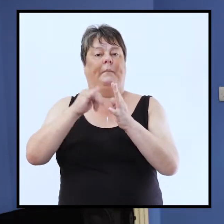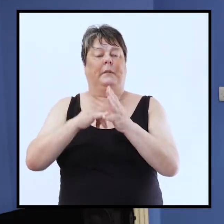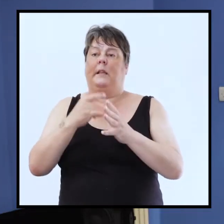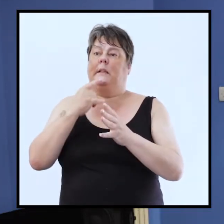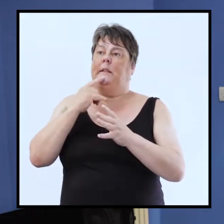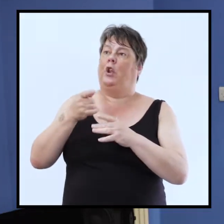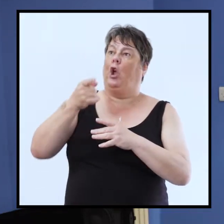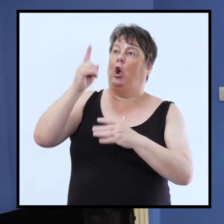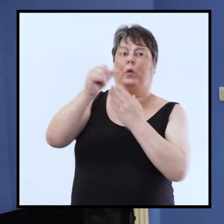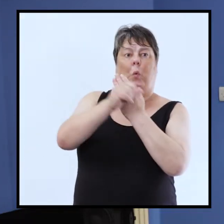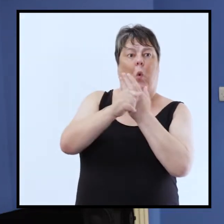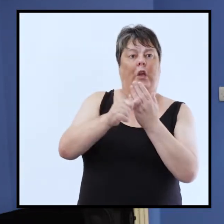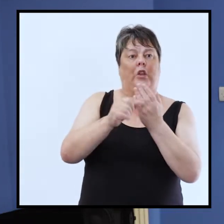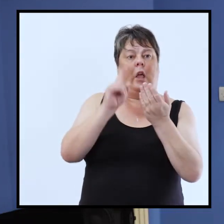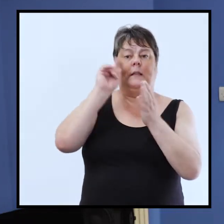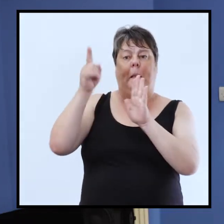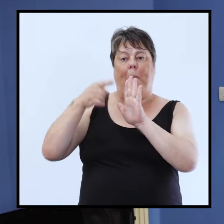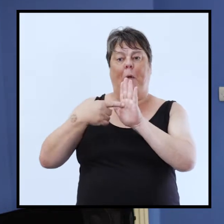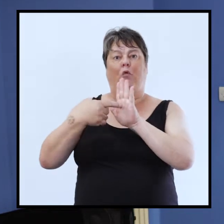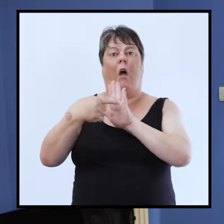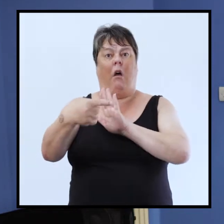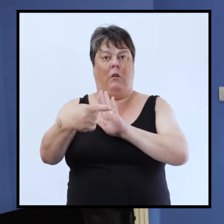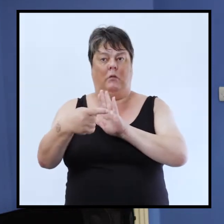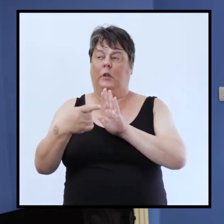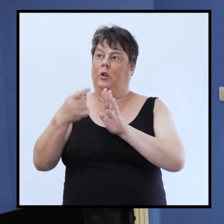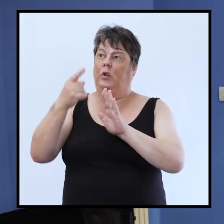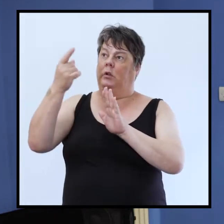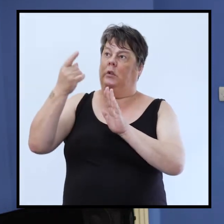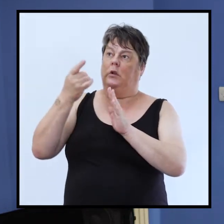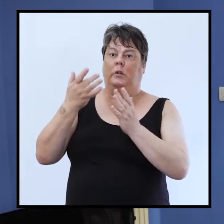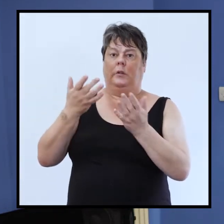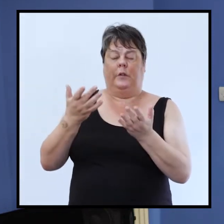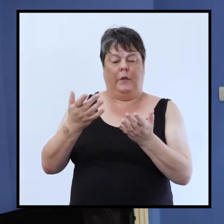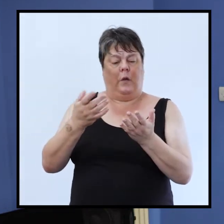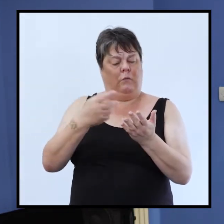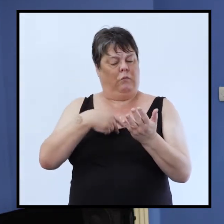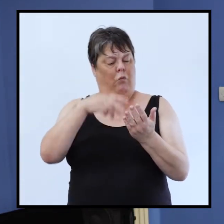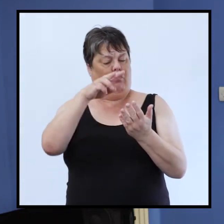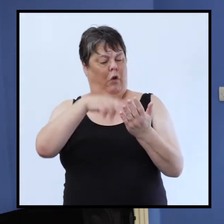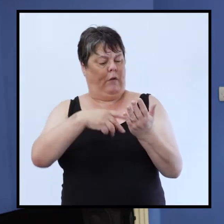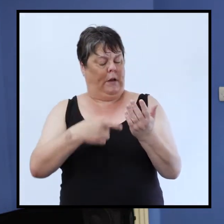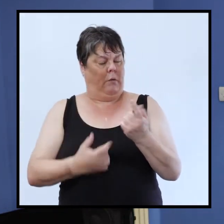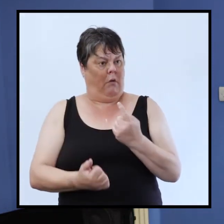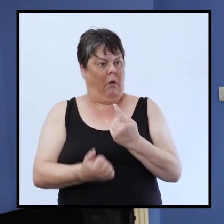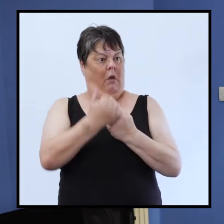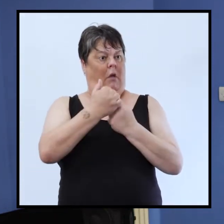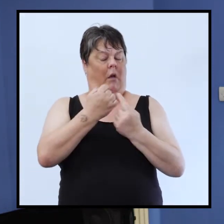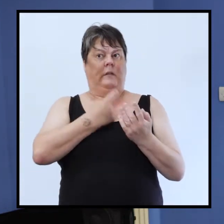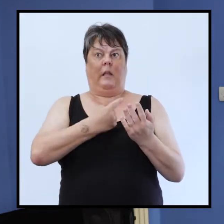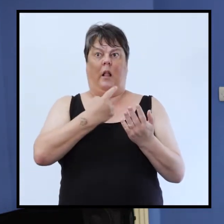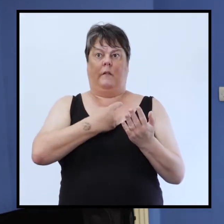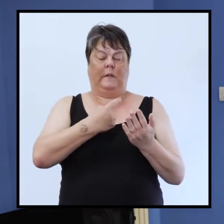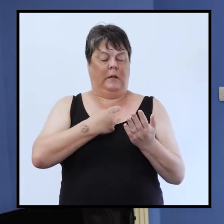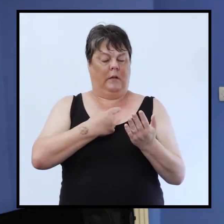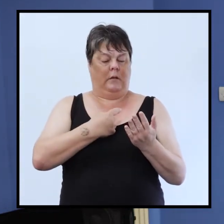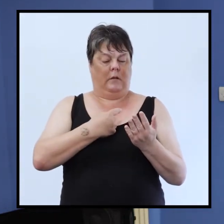is a mirror it reflects us back so what is this episode telling us about ourselves what does this point to my